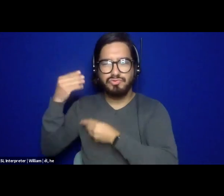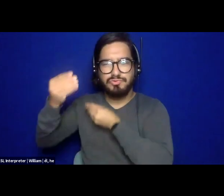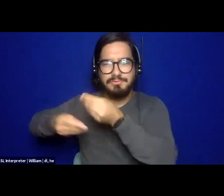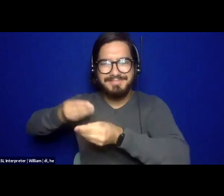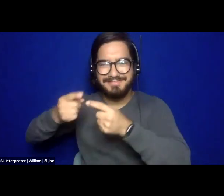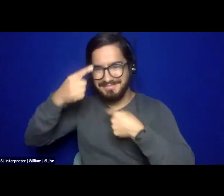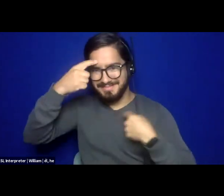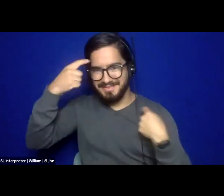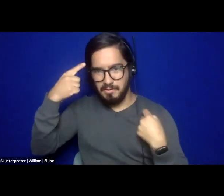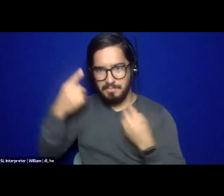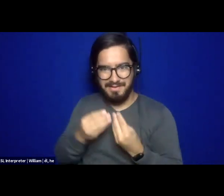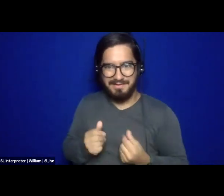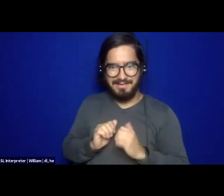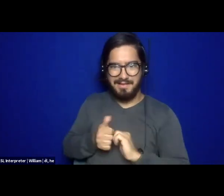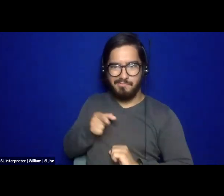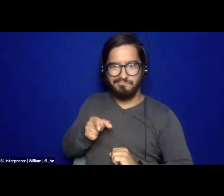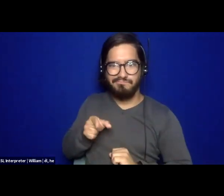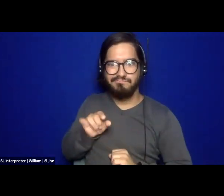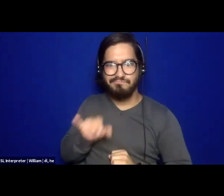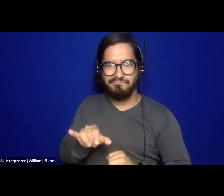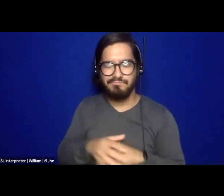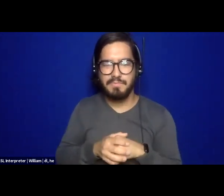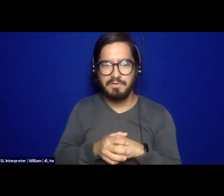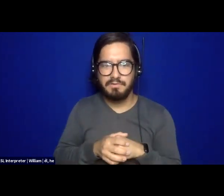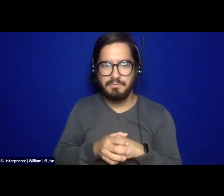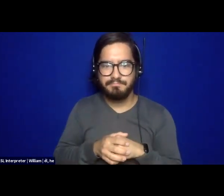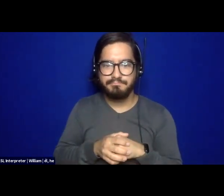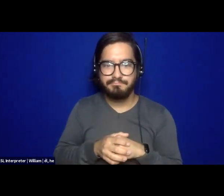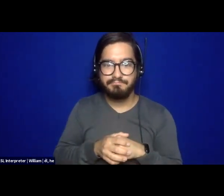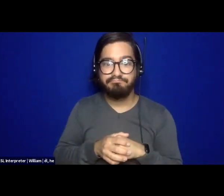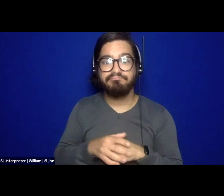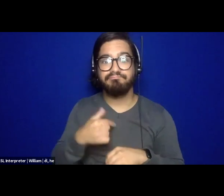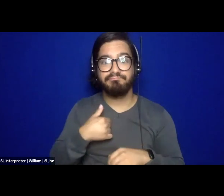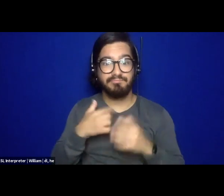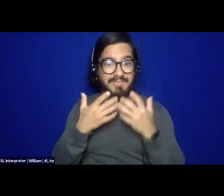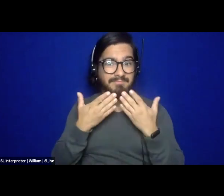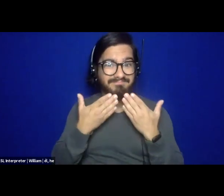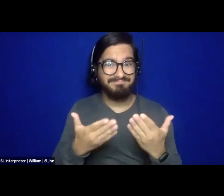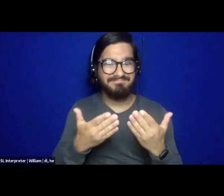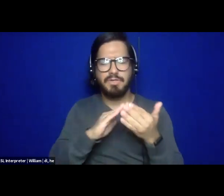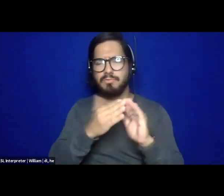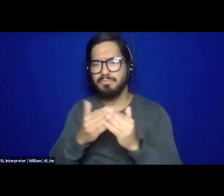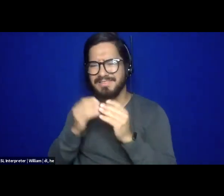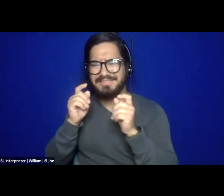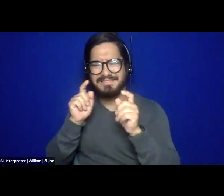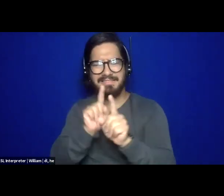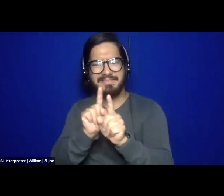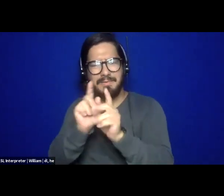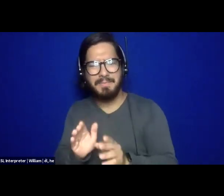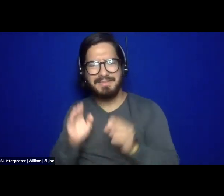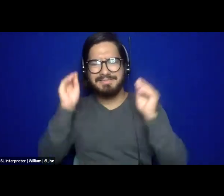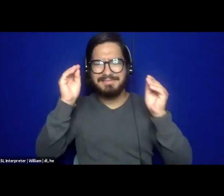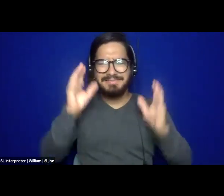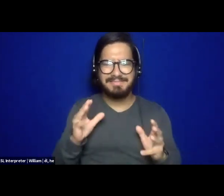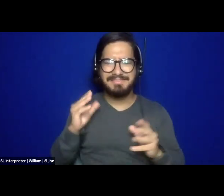So I have a lot of gratitude for my community, my mentors, my teachers, my ancestors, and